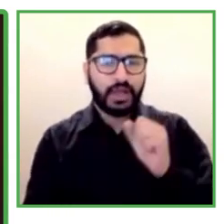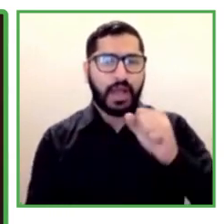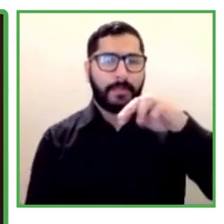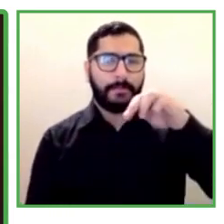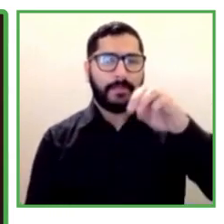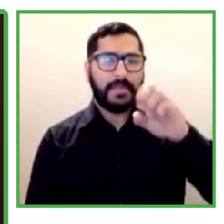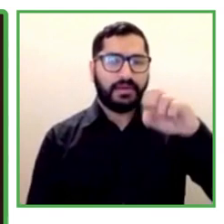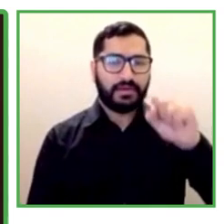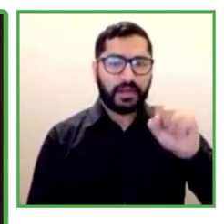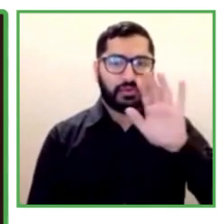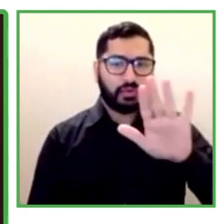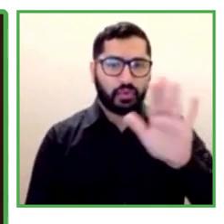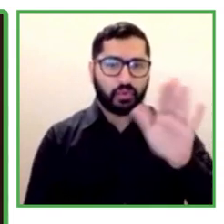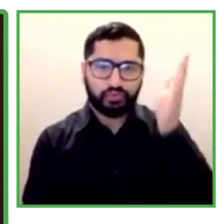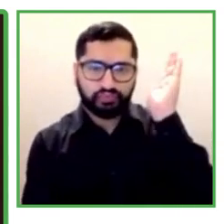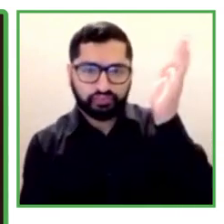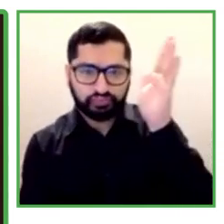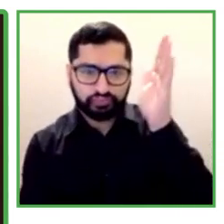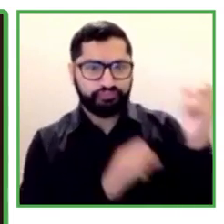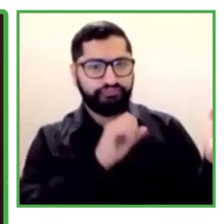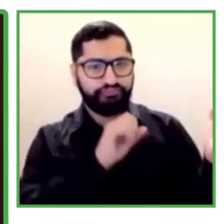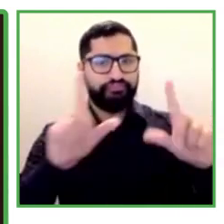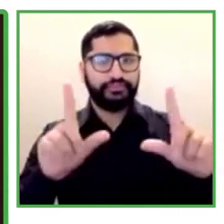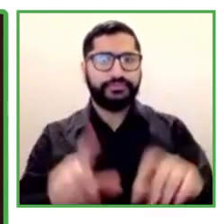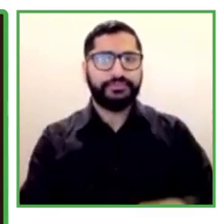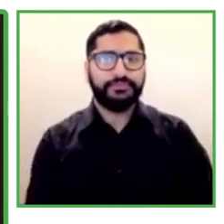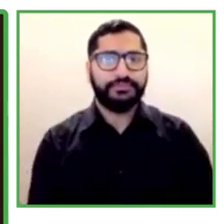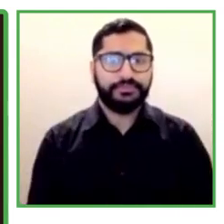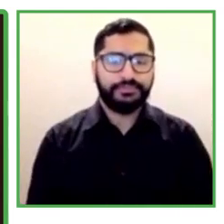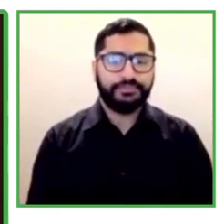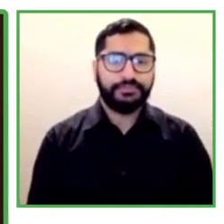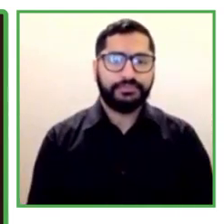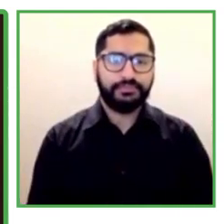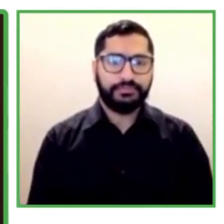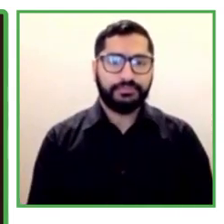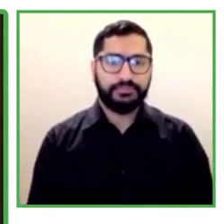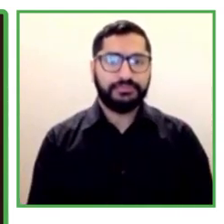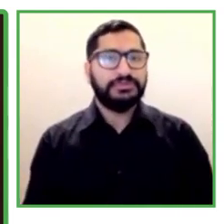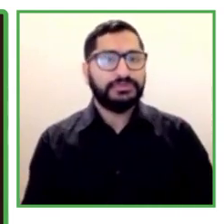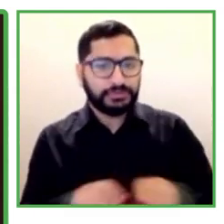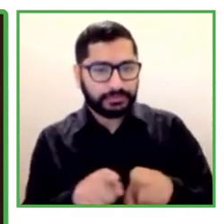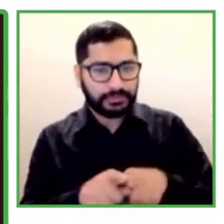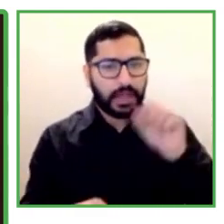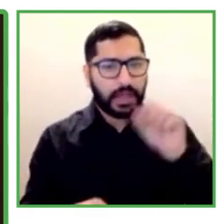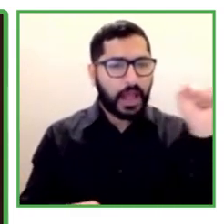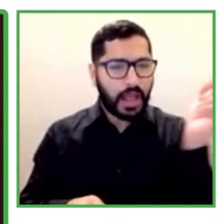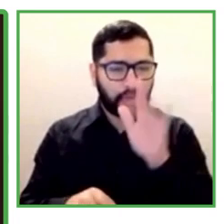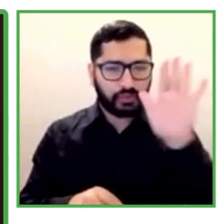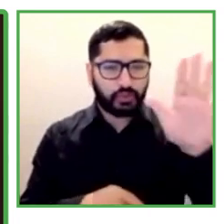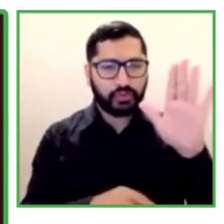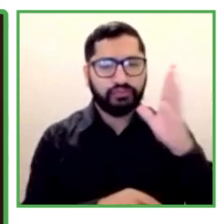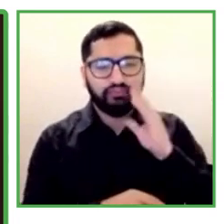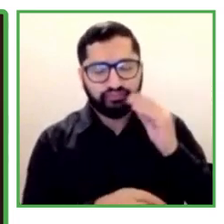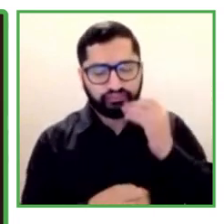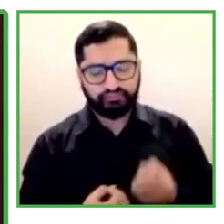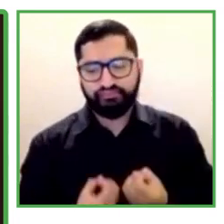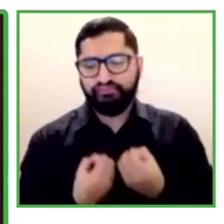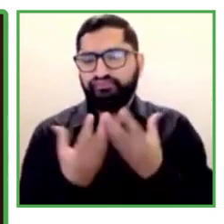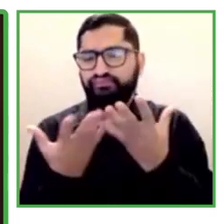inspiring work you have performed. Thank you. Now I would like to pass the word to my second